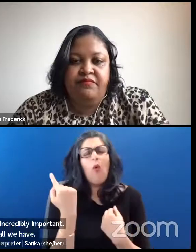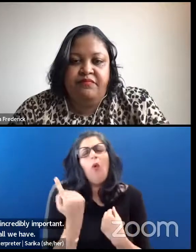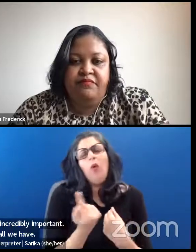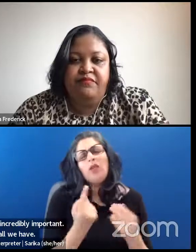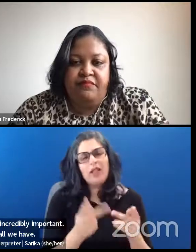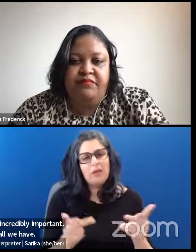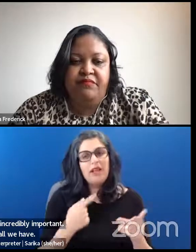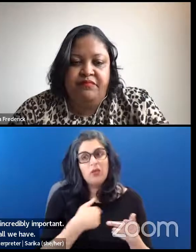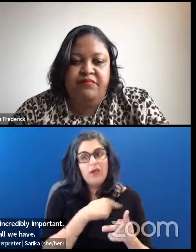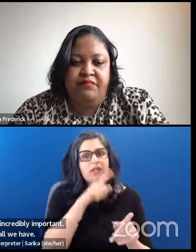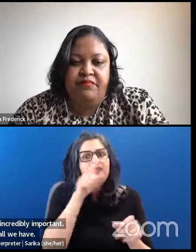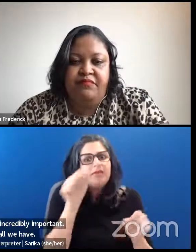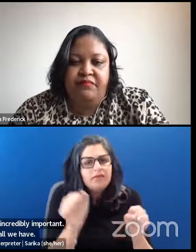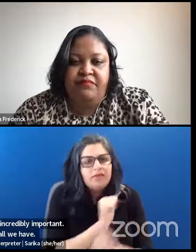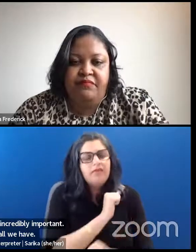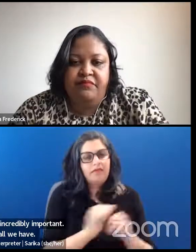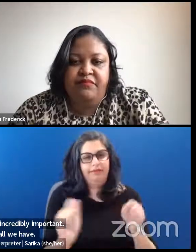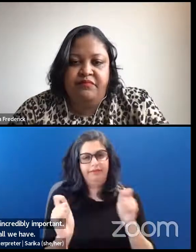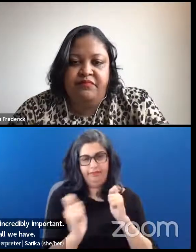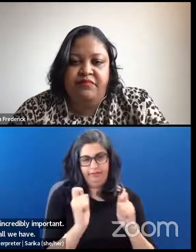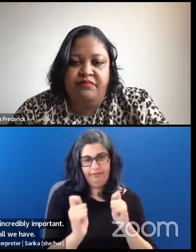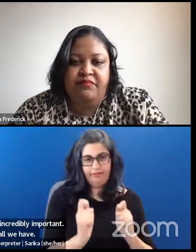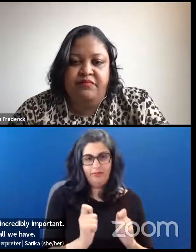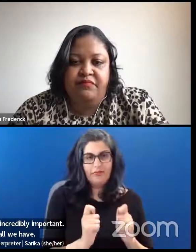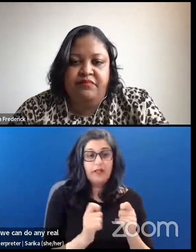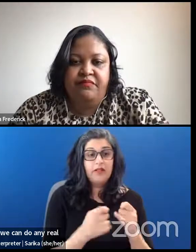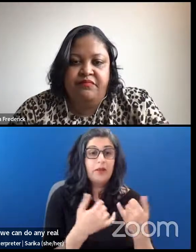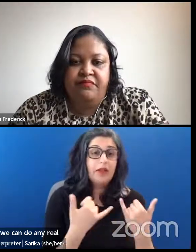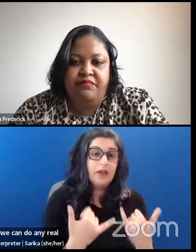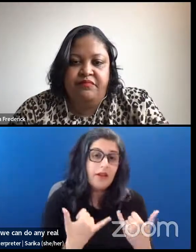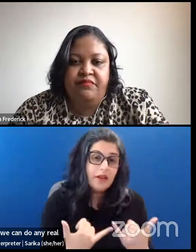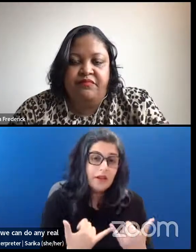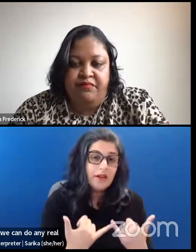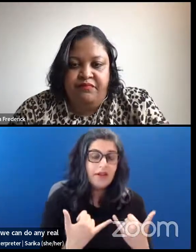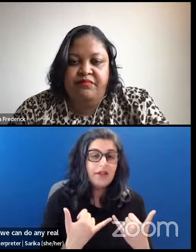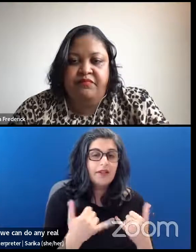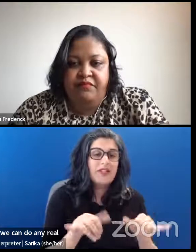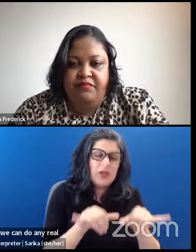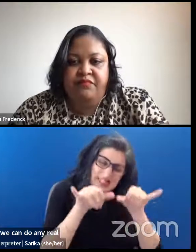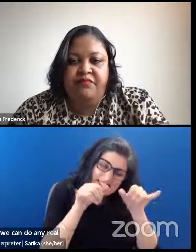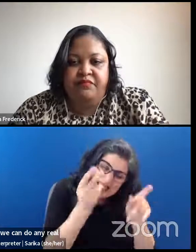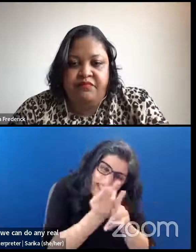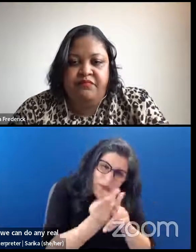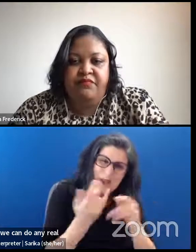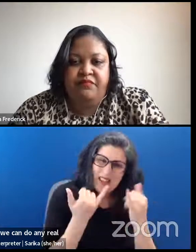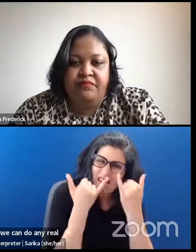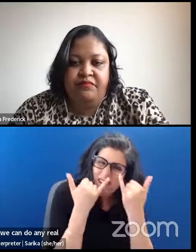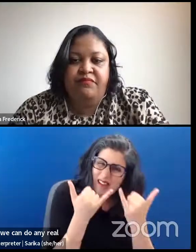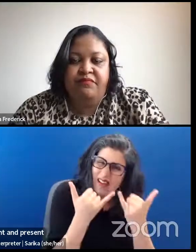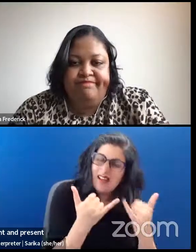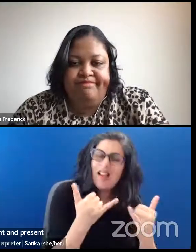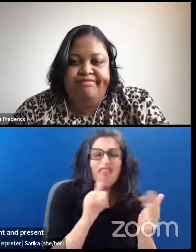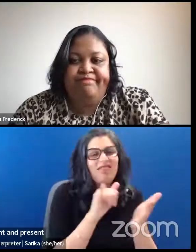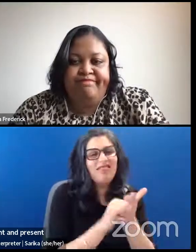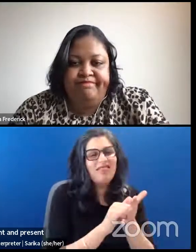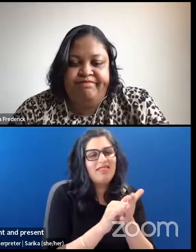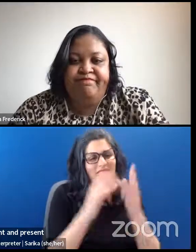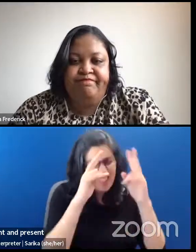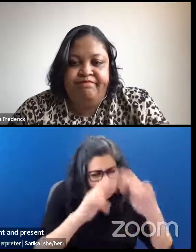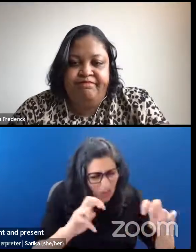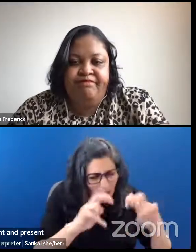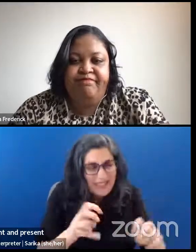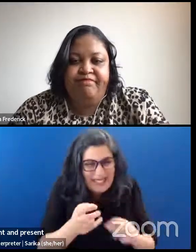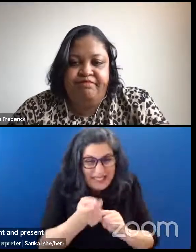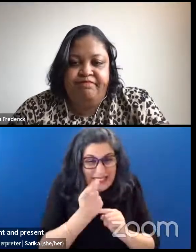real work. And I think staying current and present is critical for our health, our physical, mental,